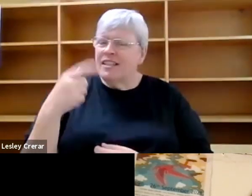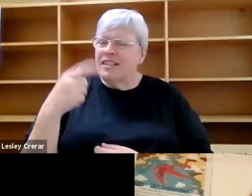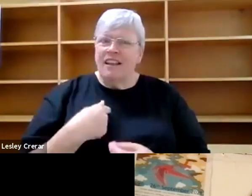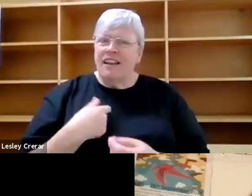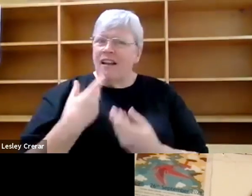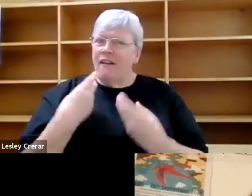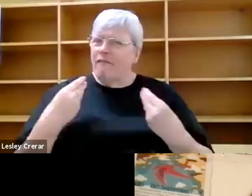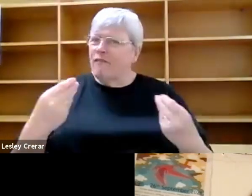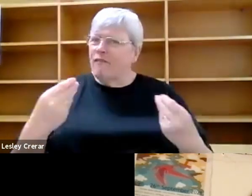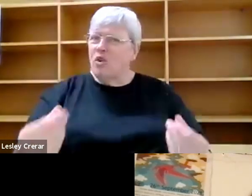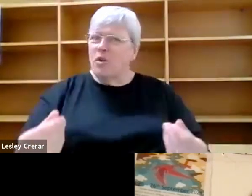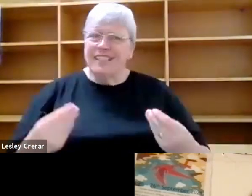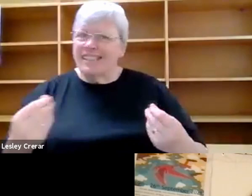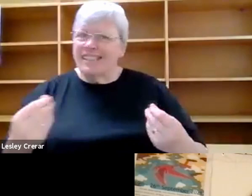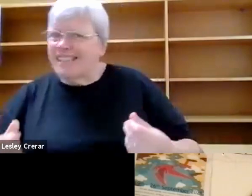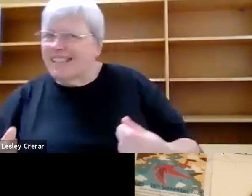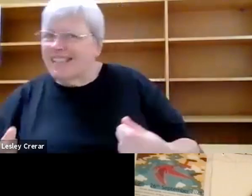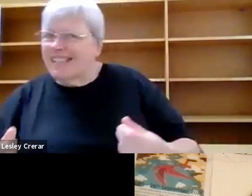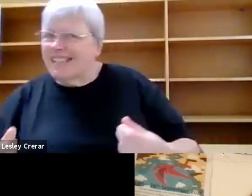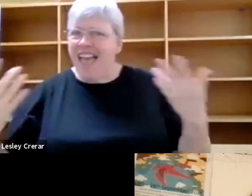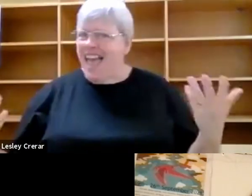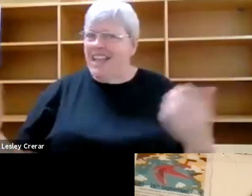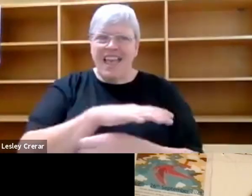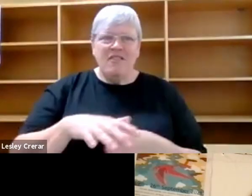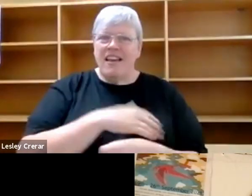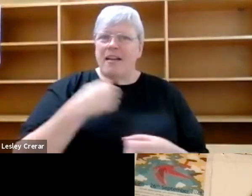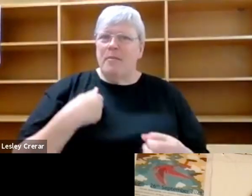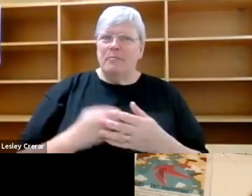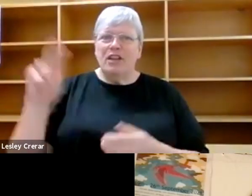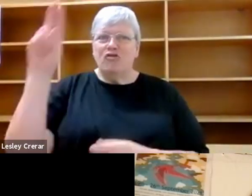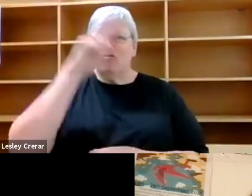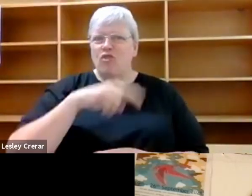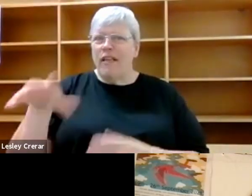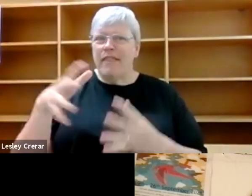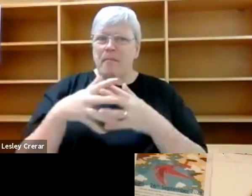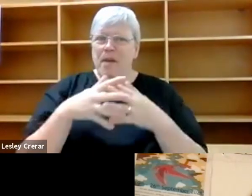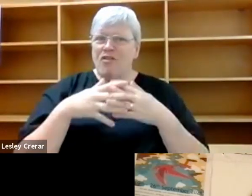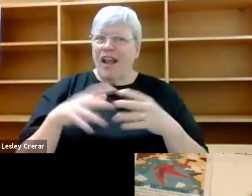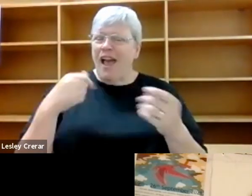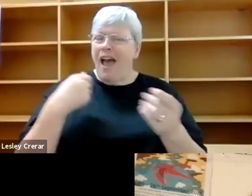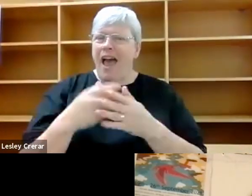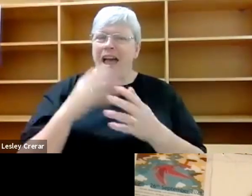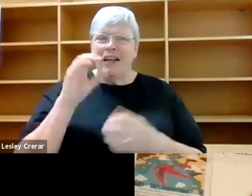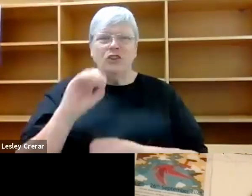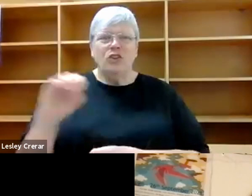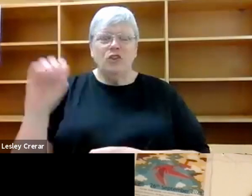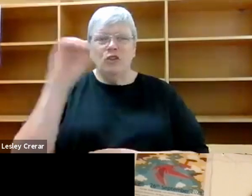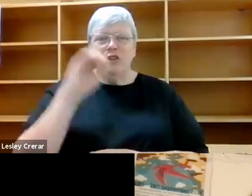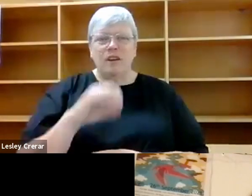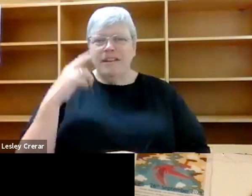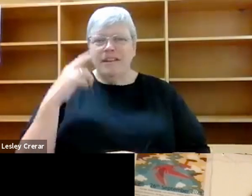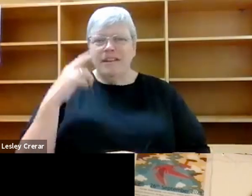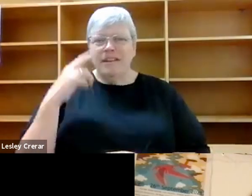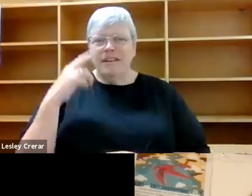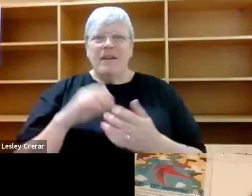in sort of the temperate regions where I grew up in North America and in Europe. And seeing her have that in Taiwan was really like, oh,